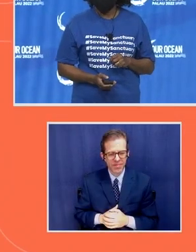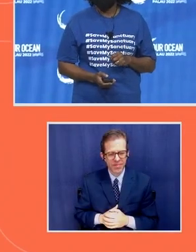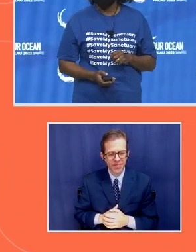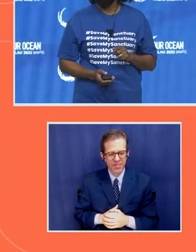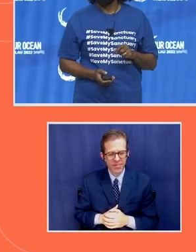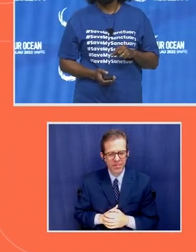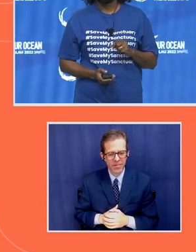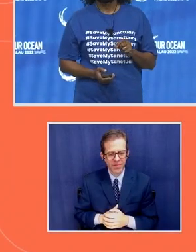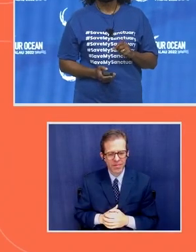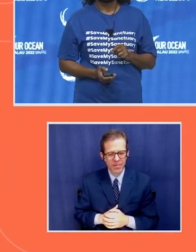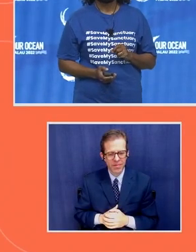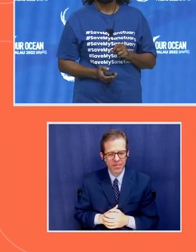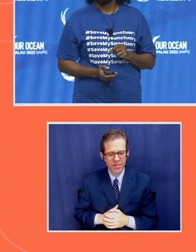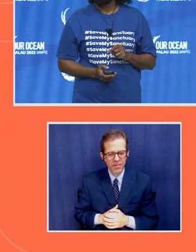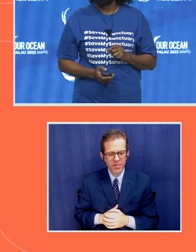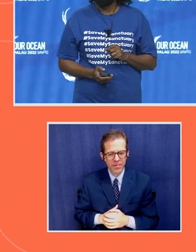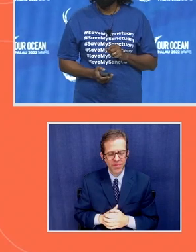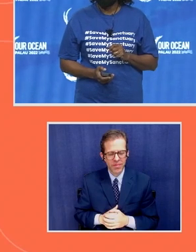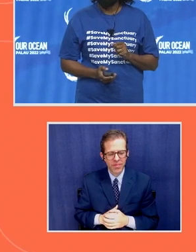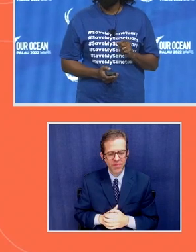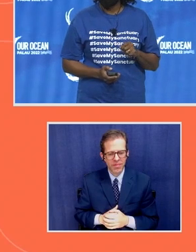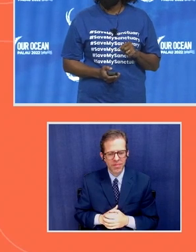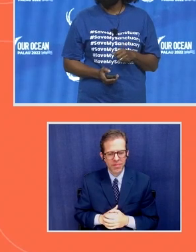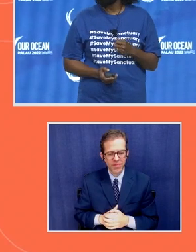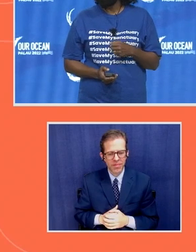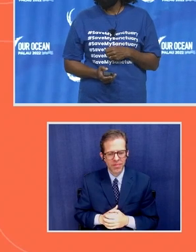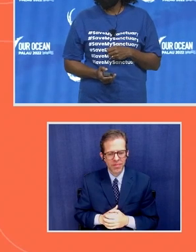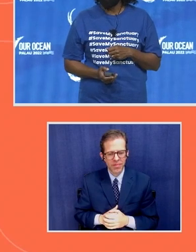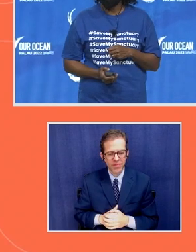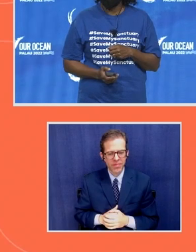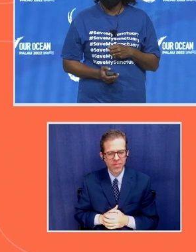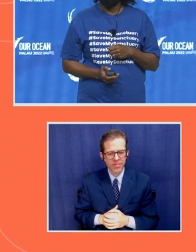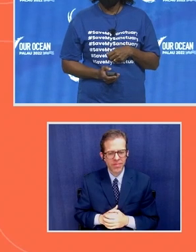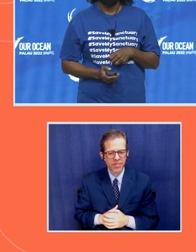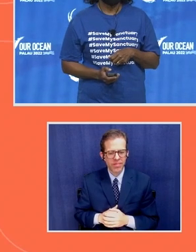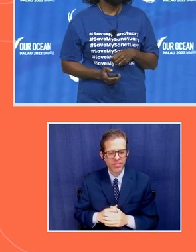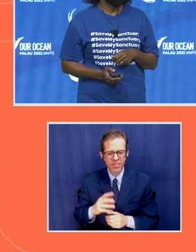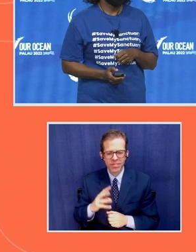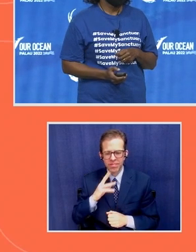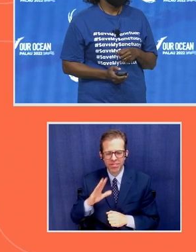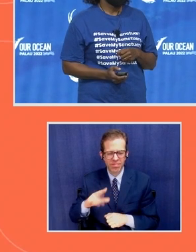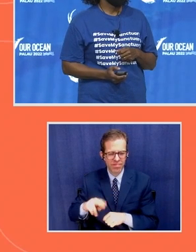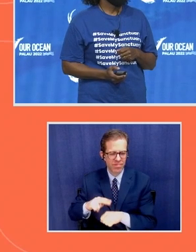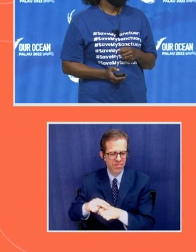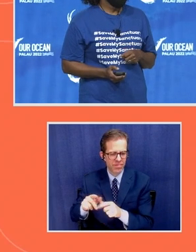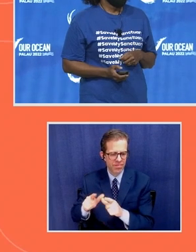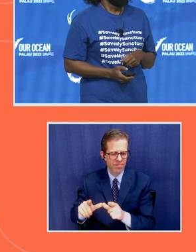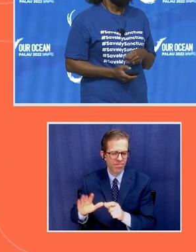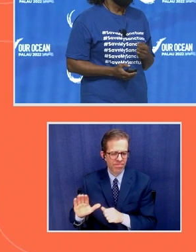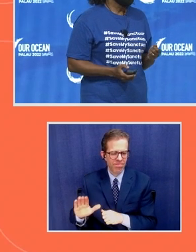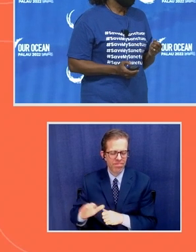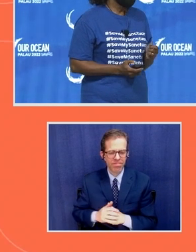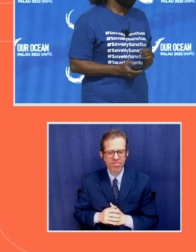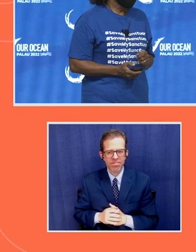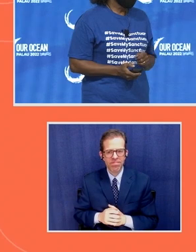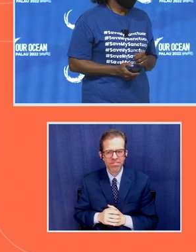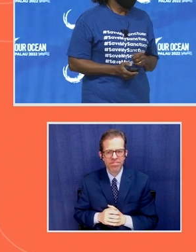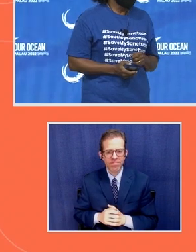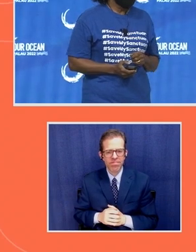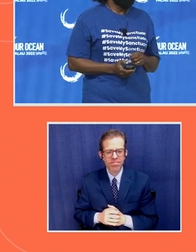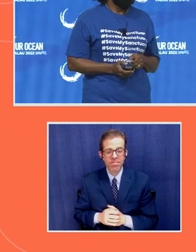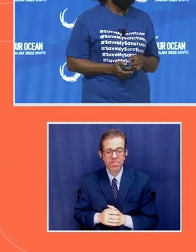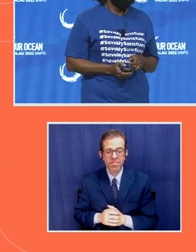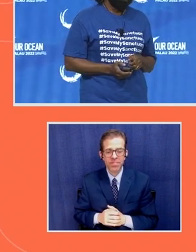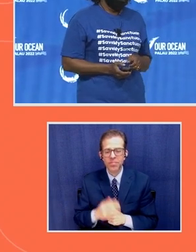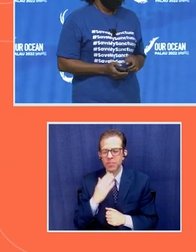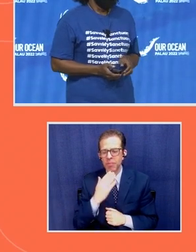you. Good morning ladies and